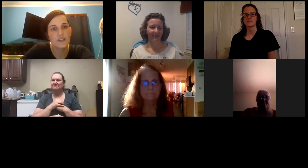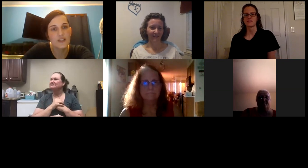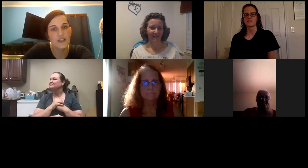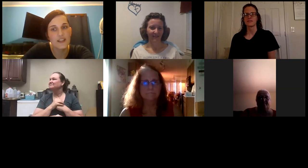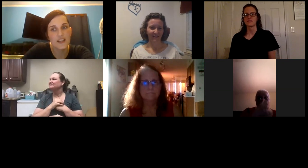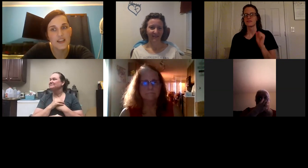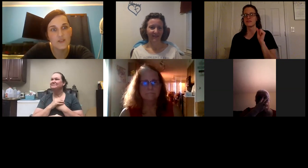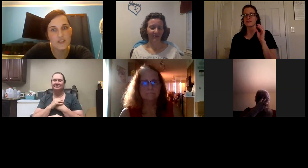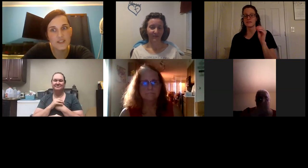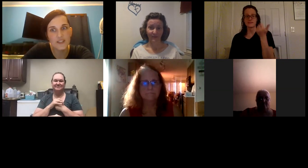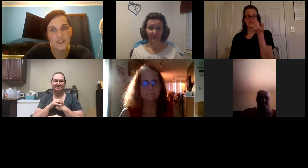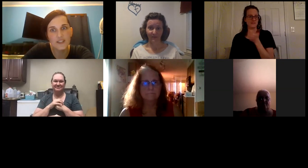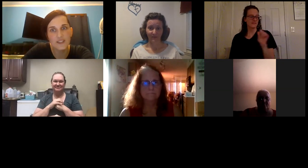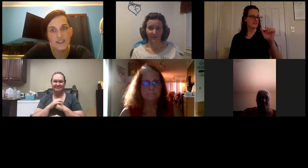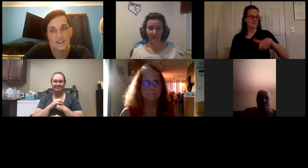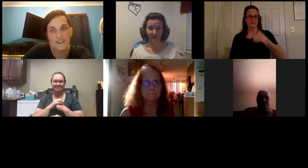Anything else?